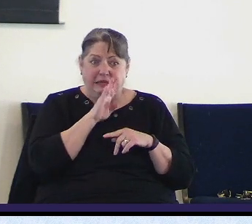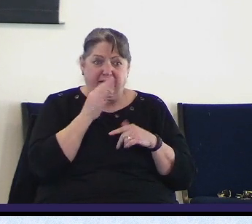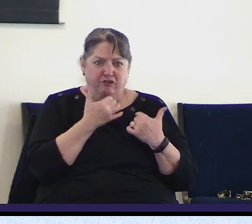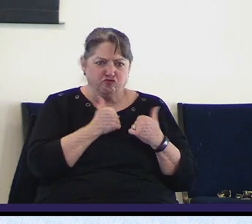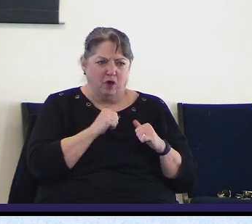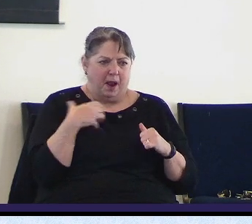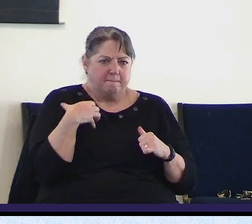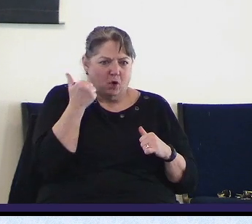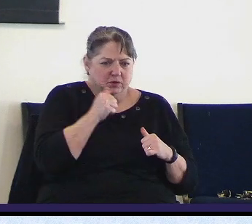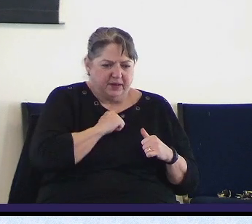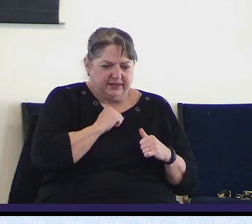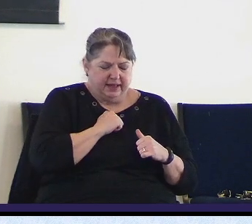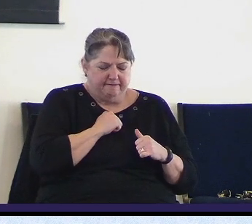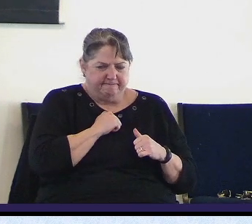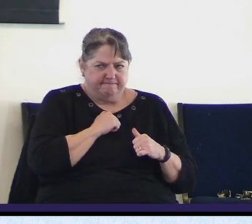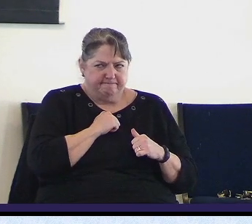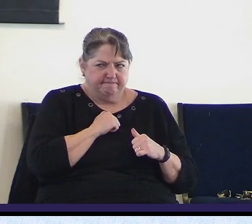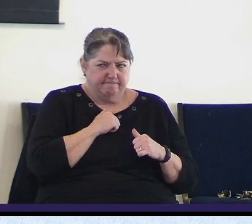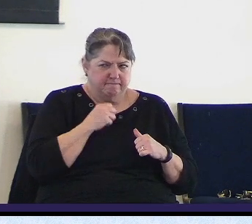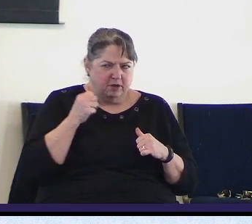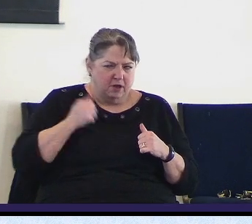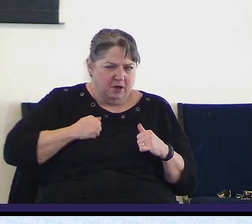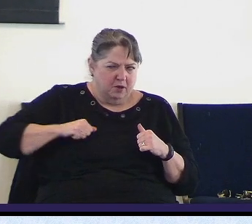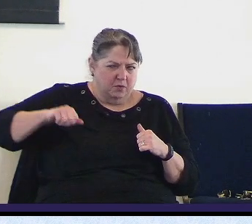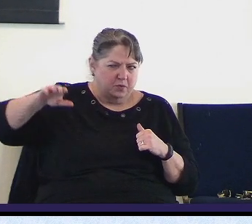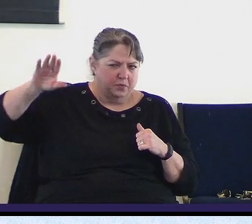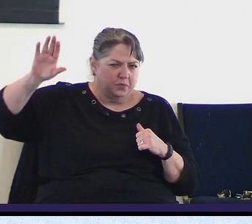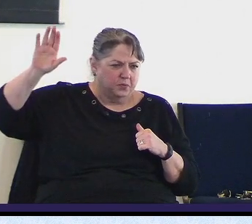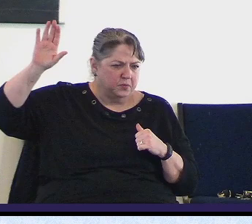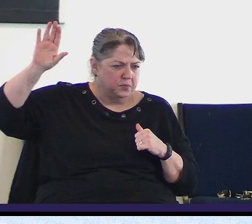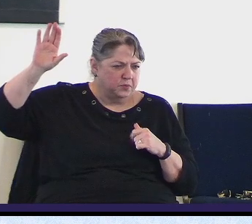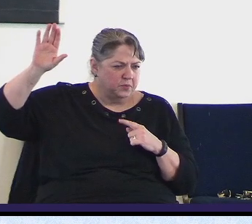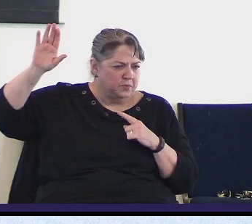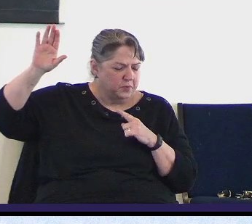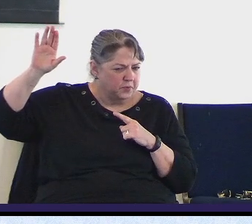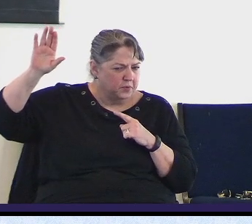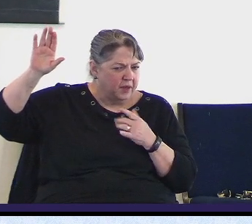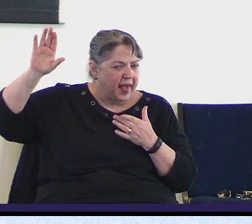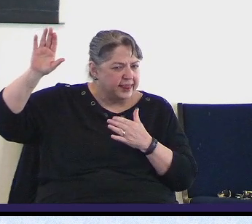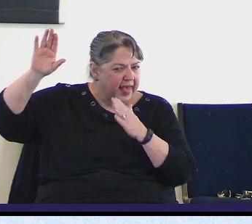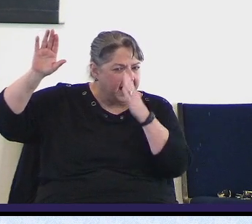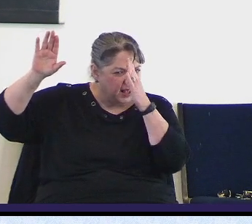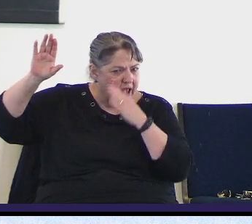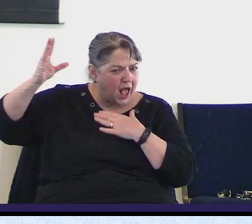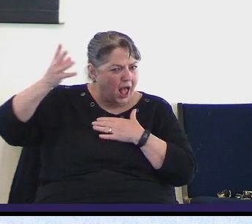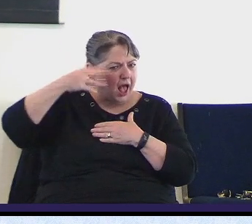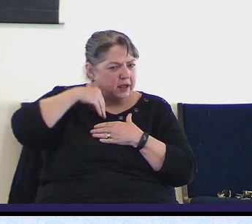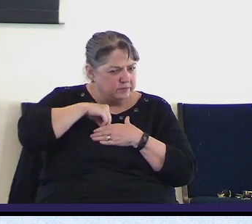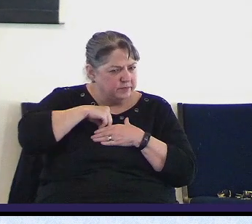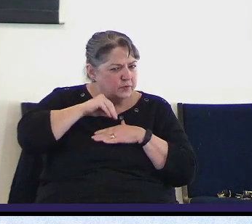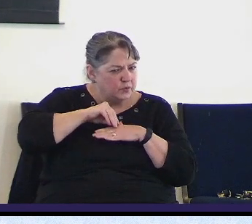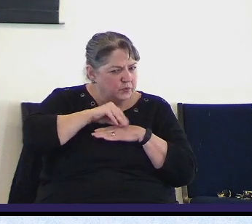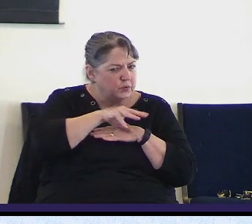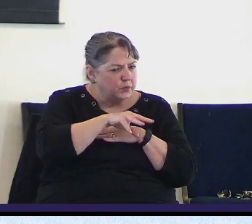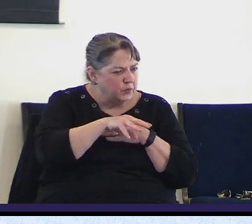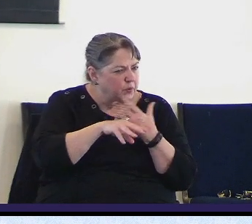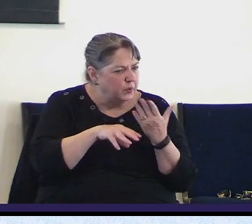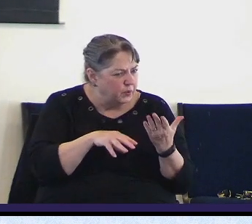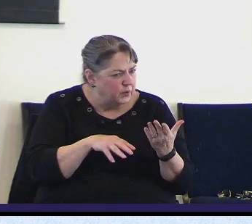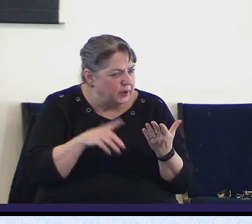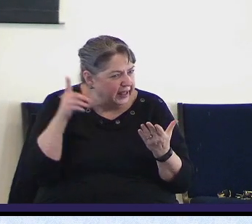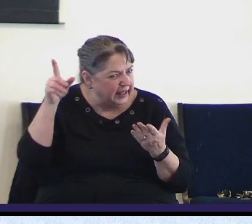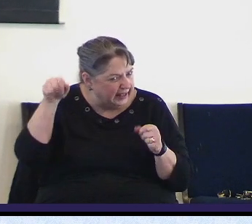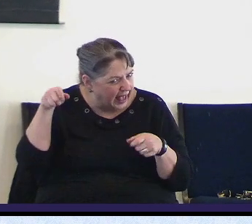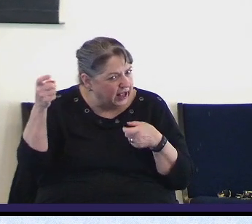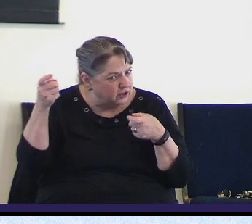and trust to God what is out of your control but allow God to work in you with what he's giving you to have control over